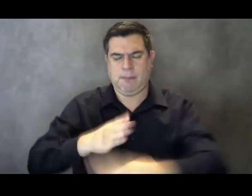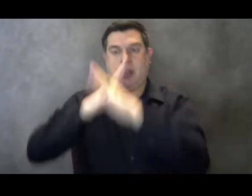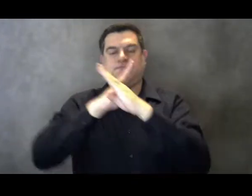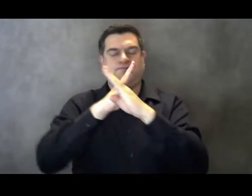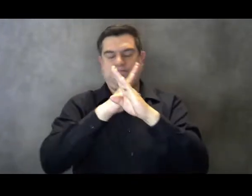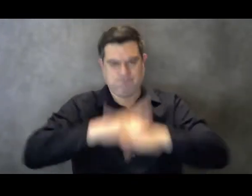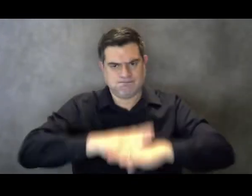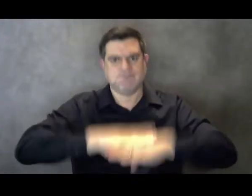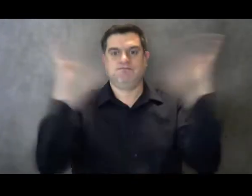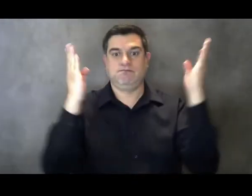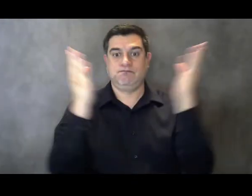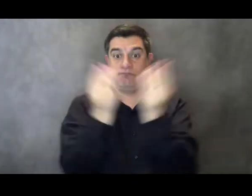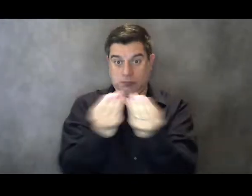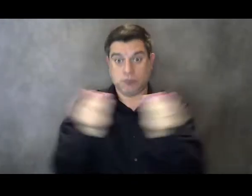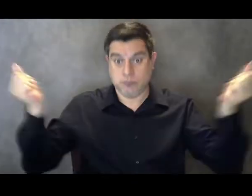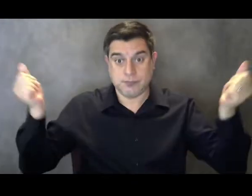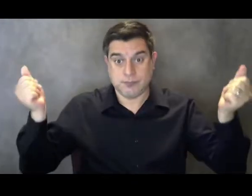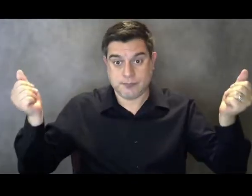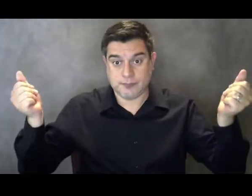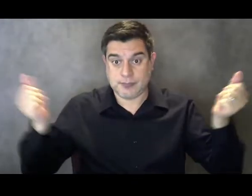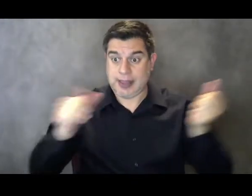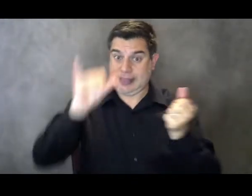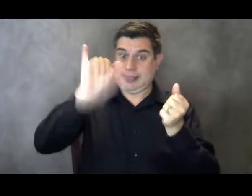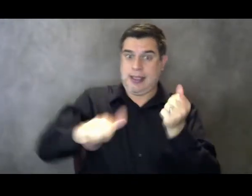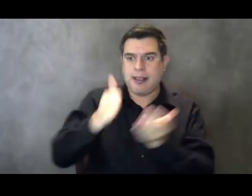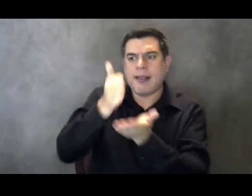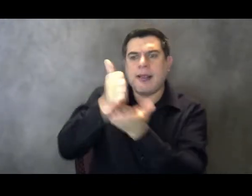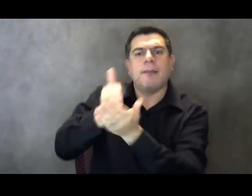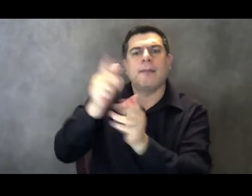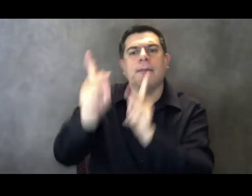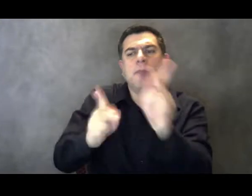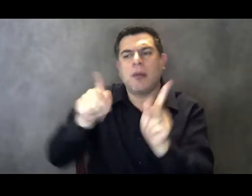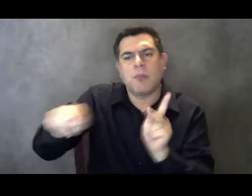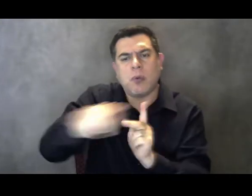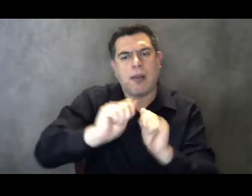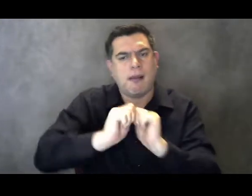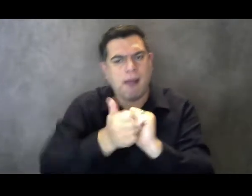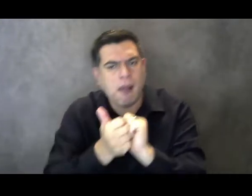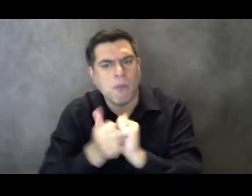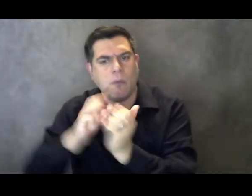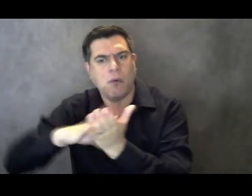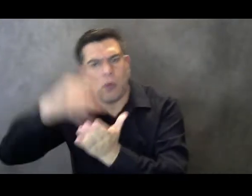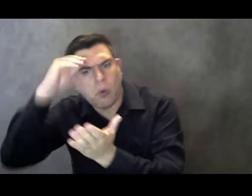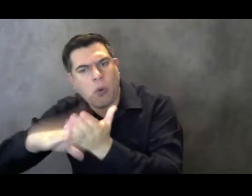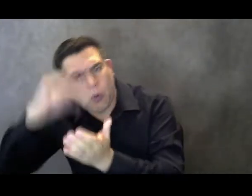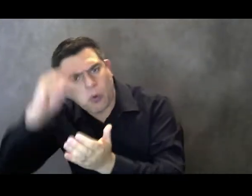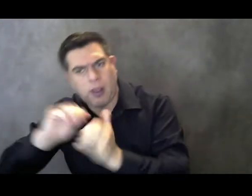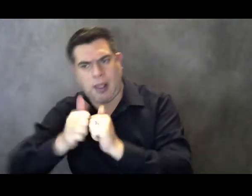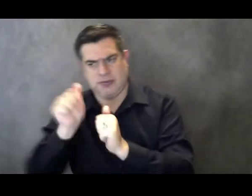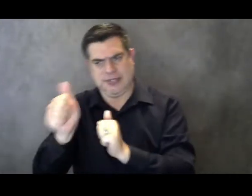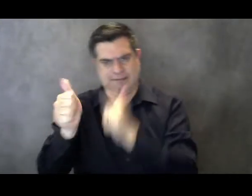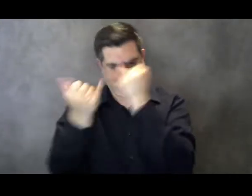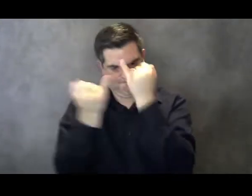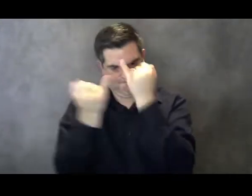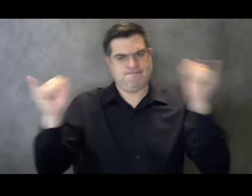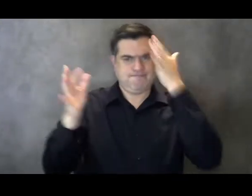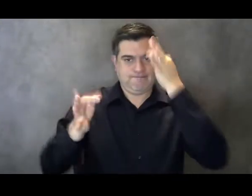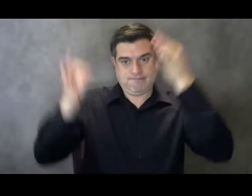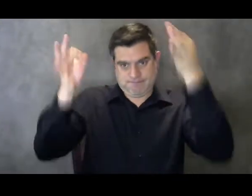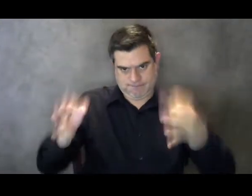self-determination through informed choice. We do this through our four core programs.